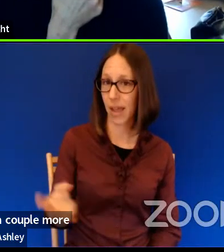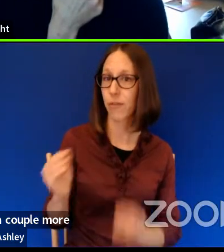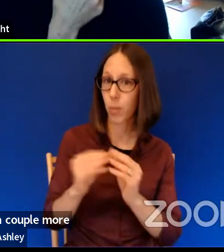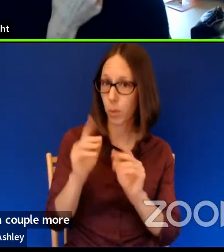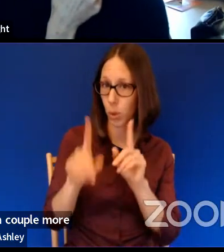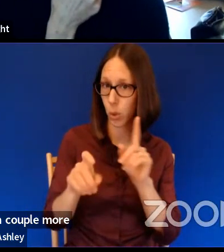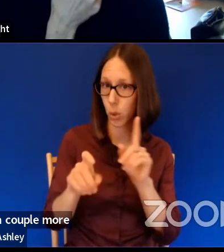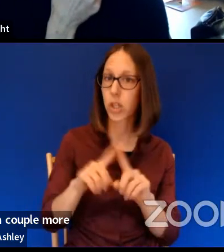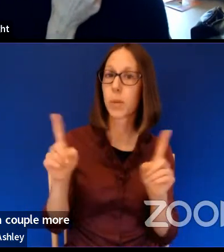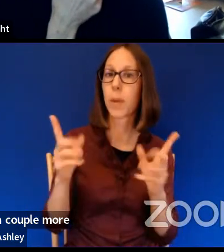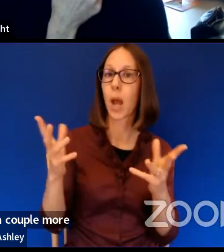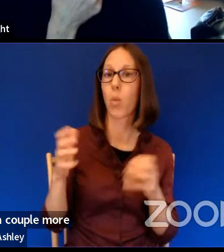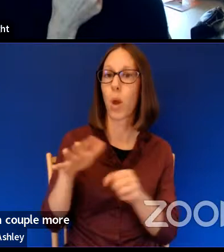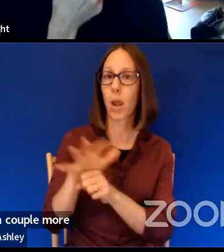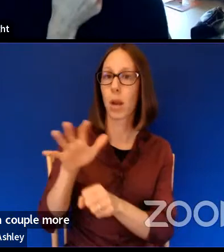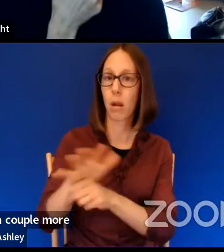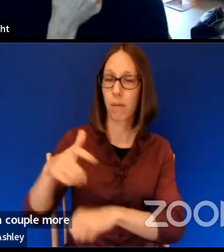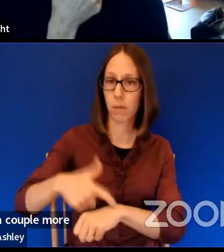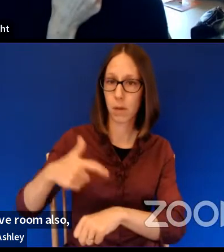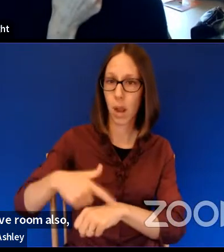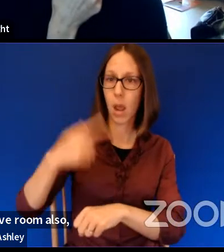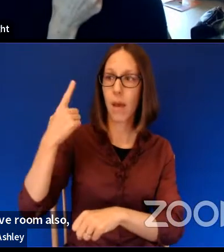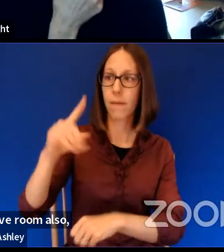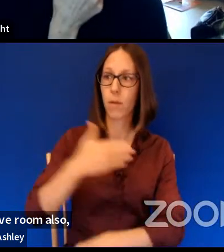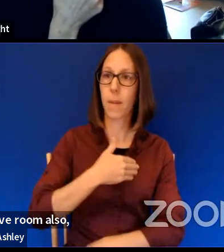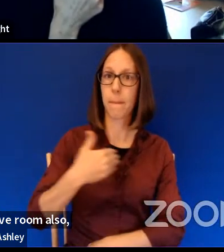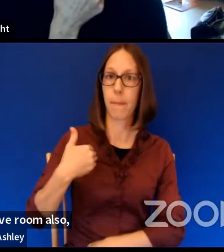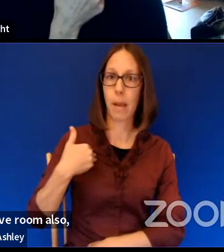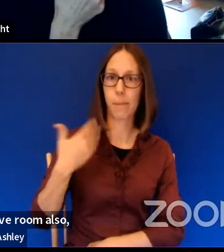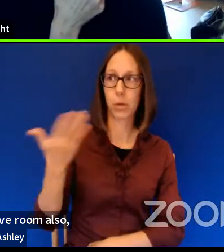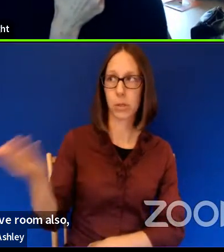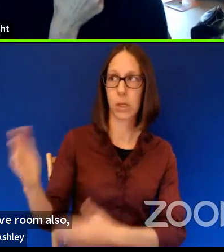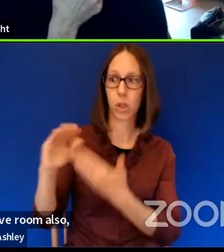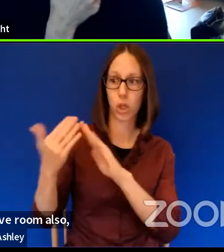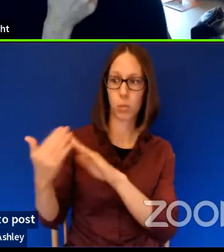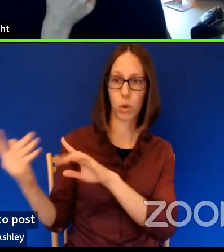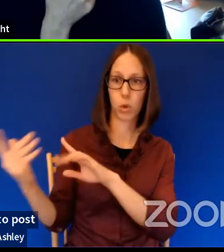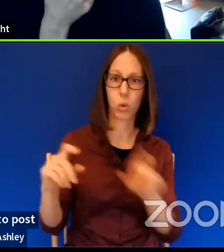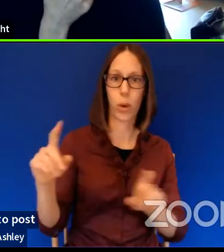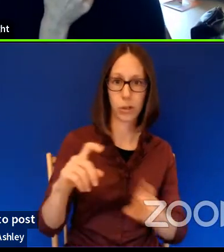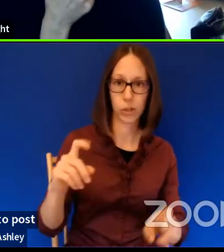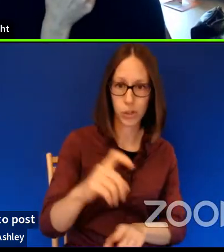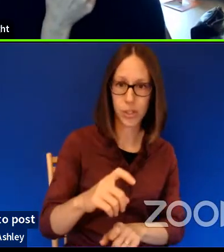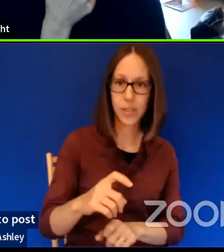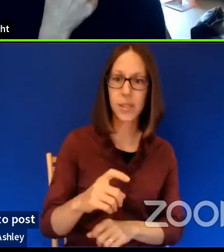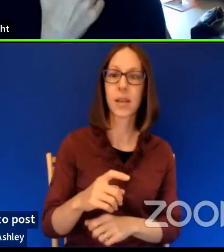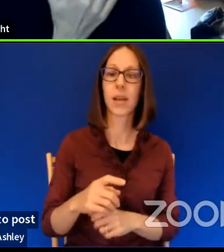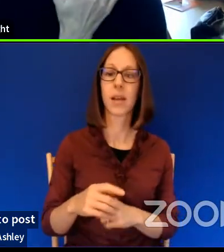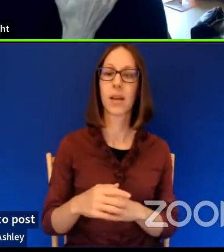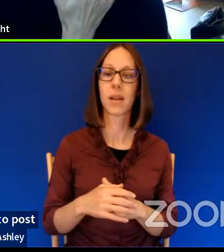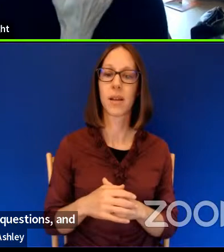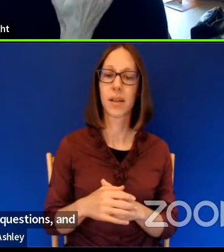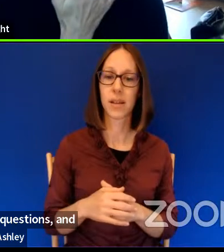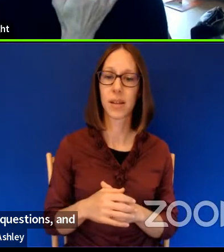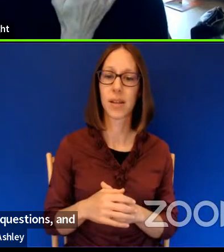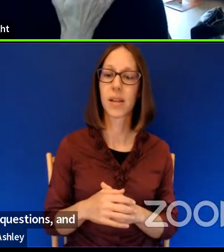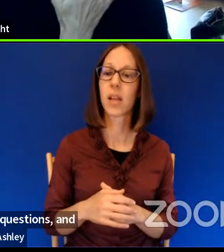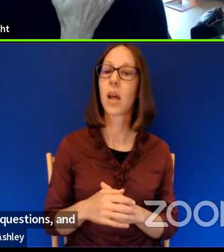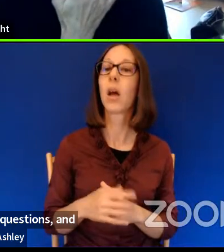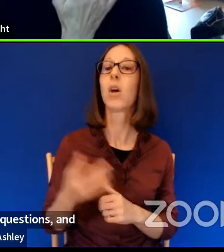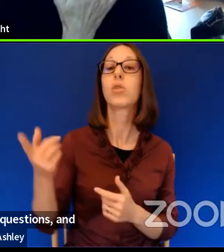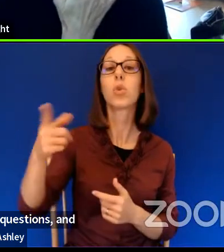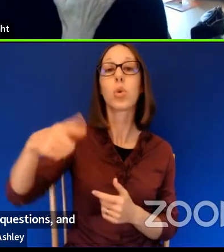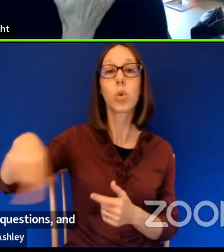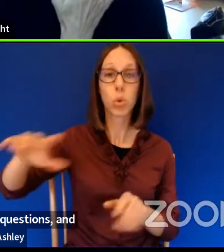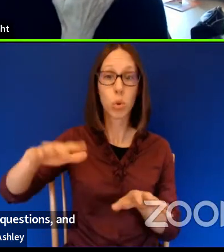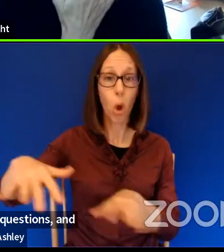for. Sure. Um, members of the community to post questions. And so all you need to do is put a question in,